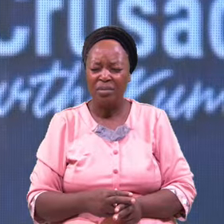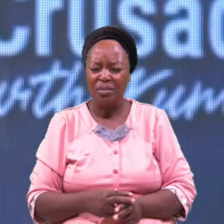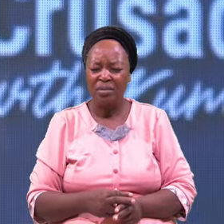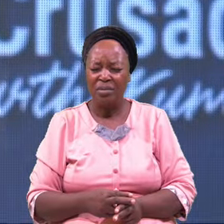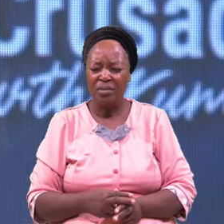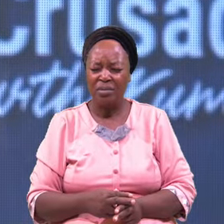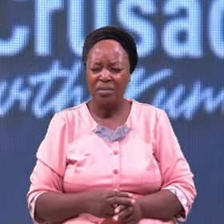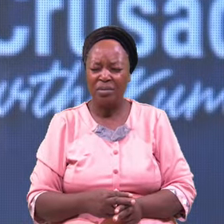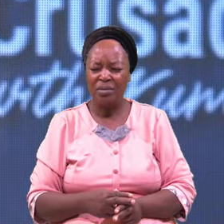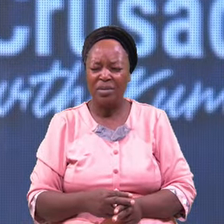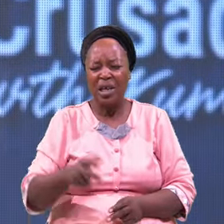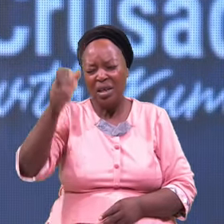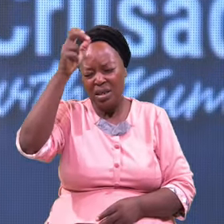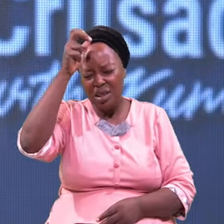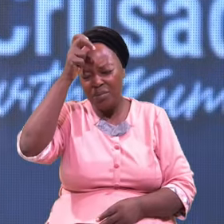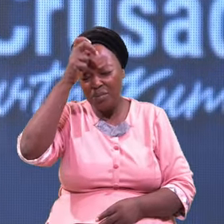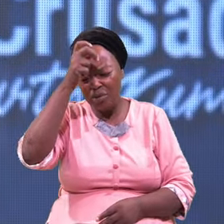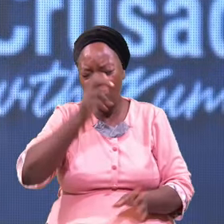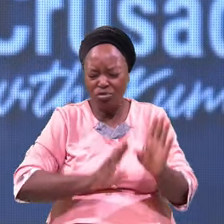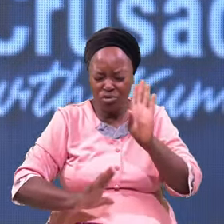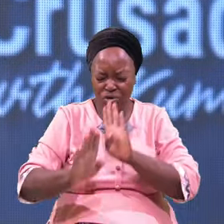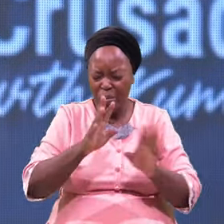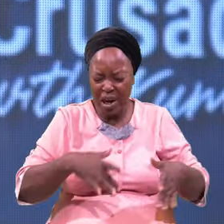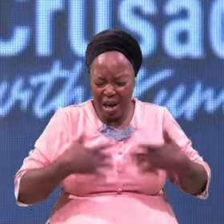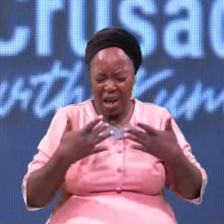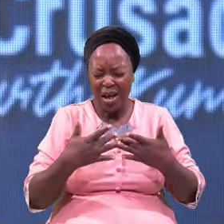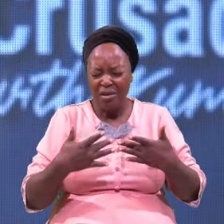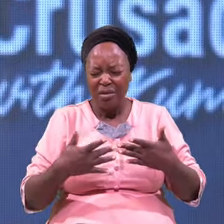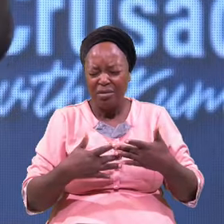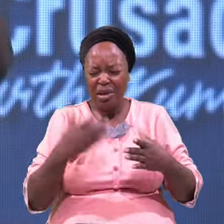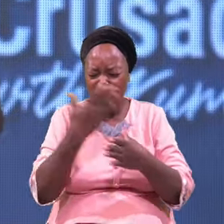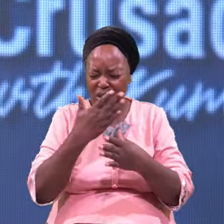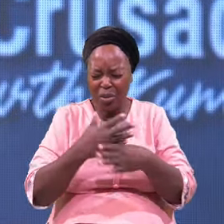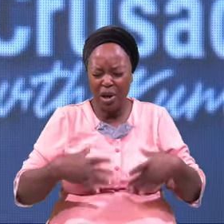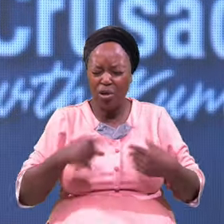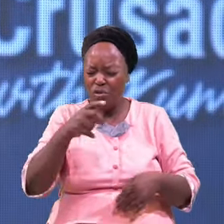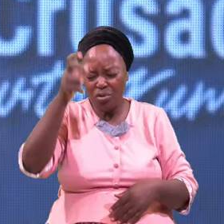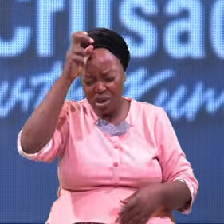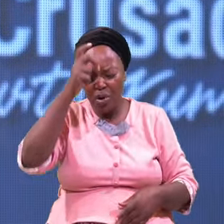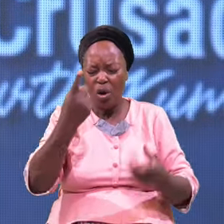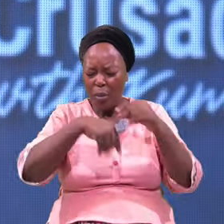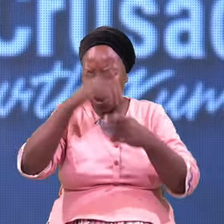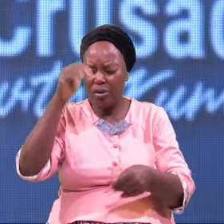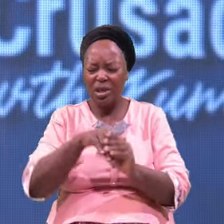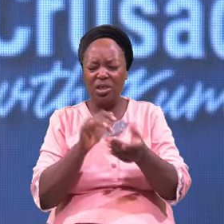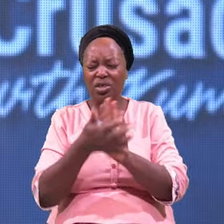Demons Tormenting Lives Arrassing Lives You Demons Get Out In Jesus Name